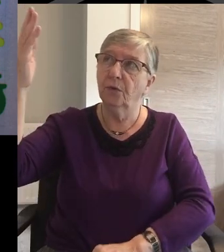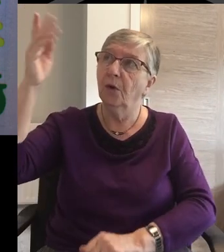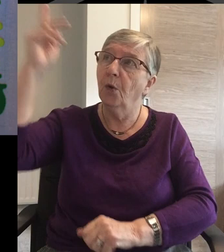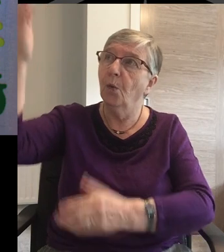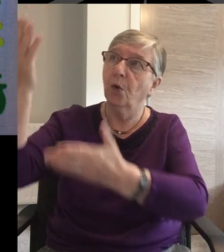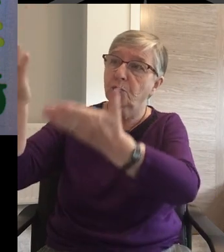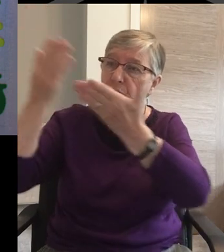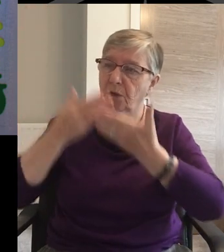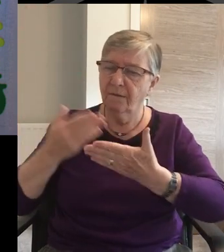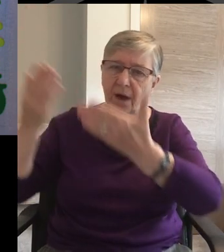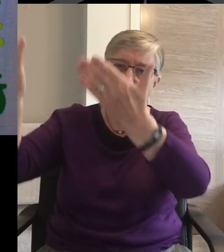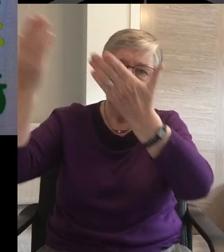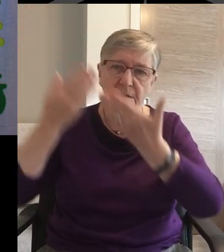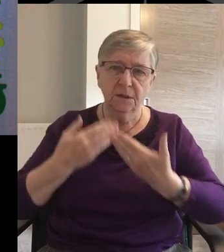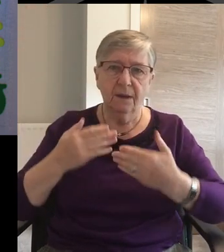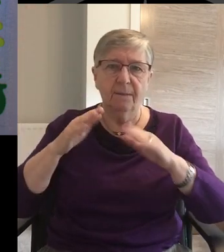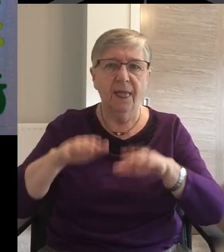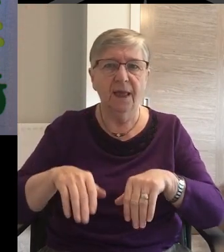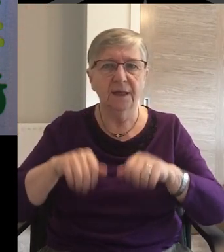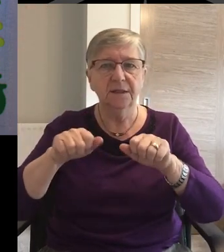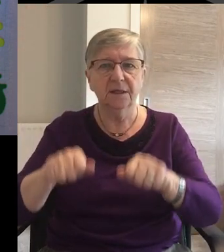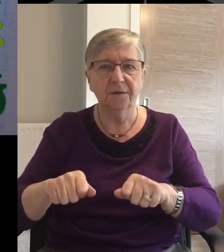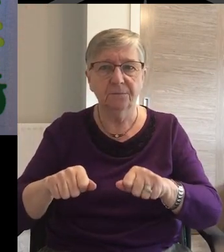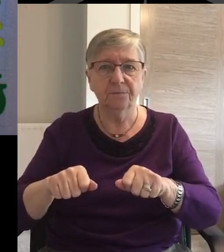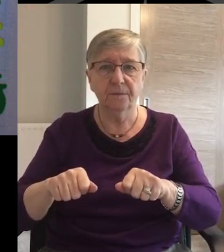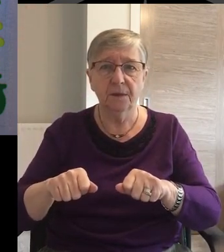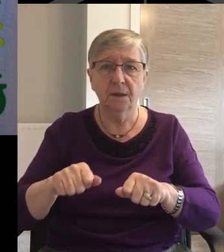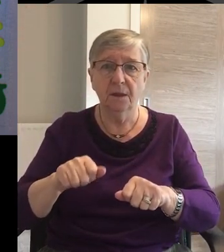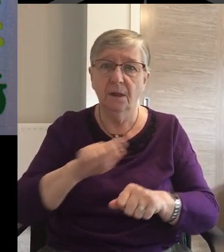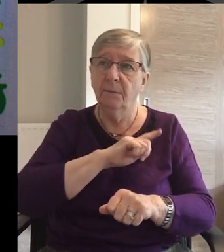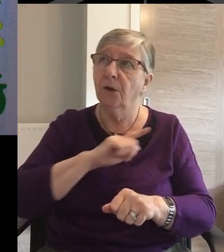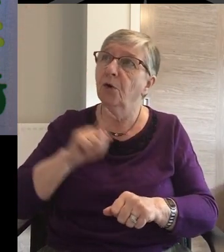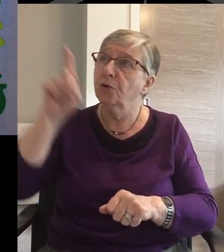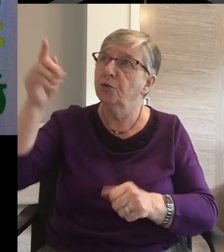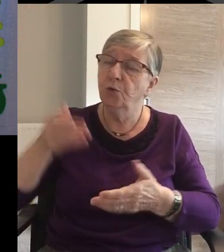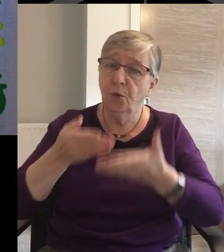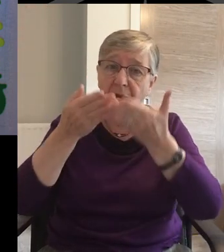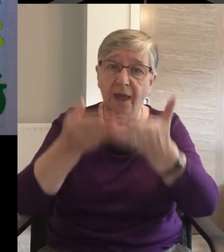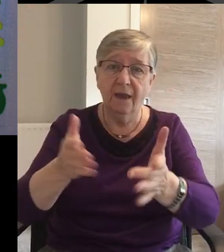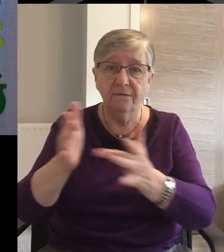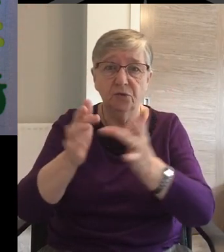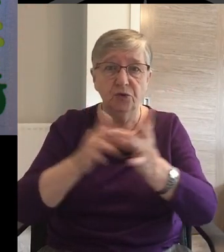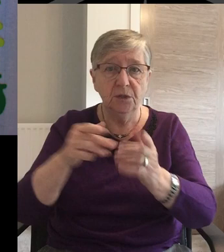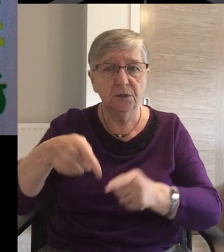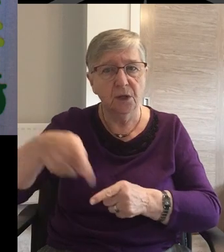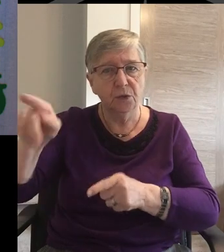your blessings Who gave your Son up to death for us